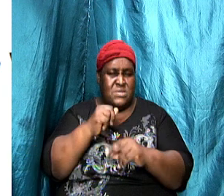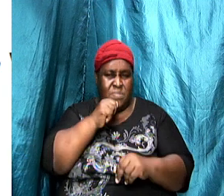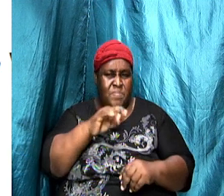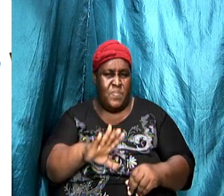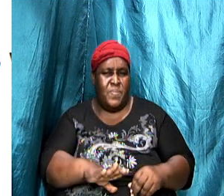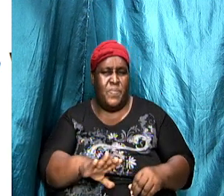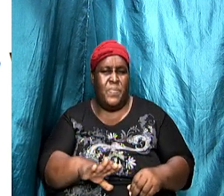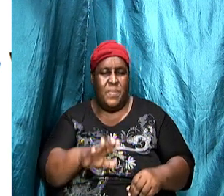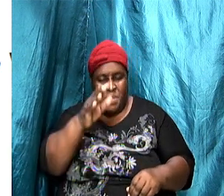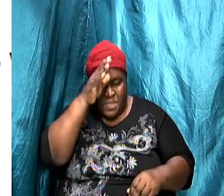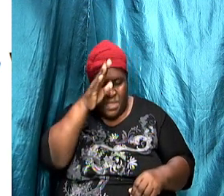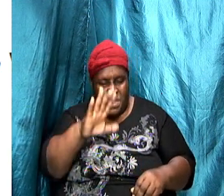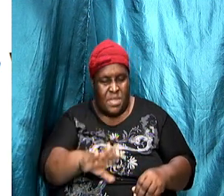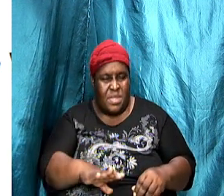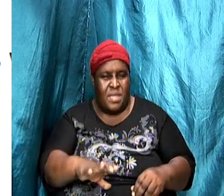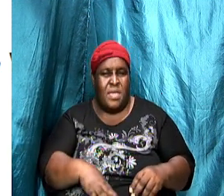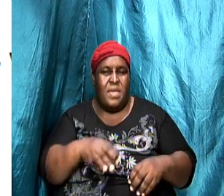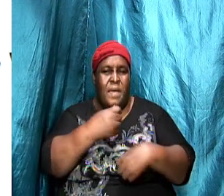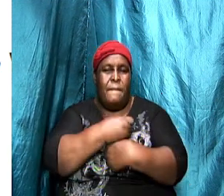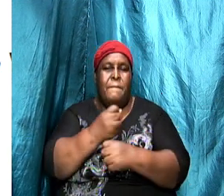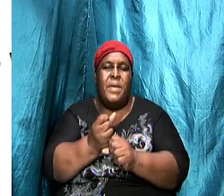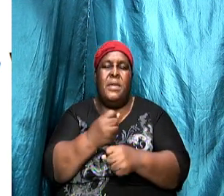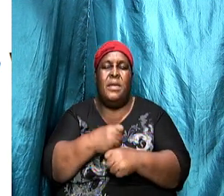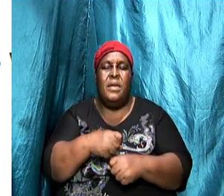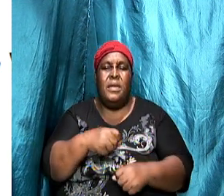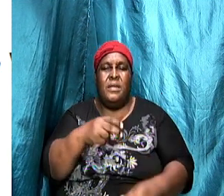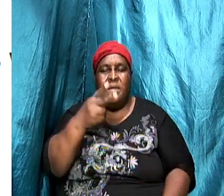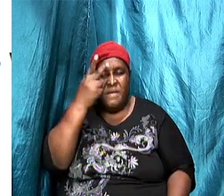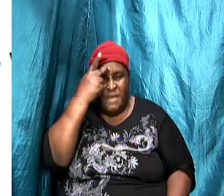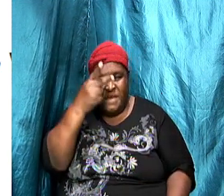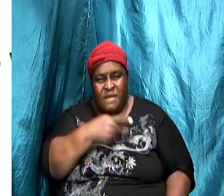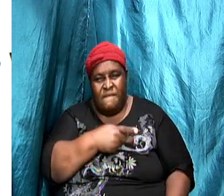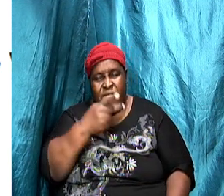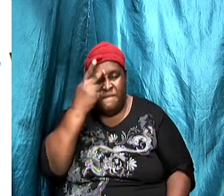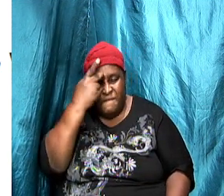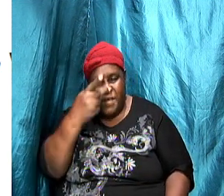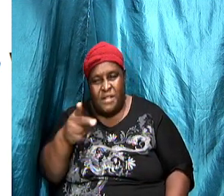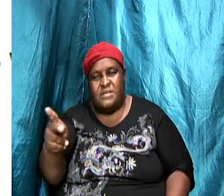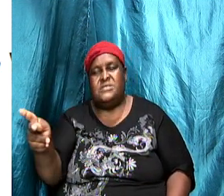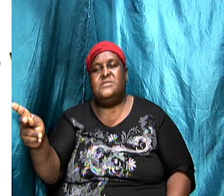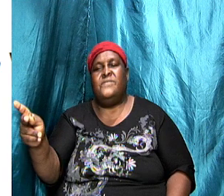they made a philosophy around our